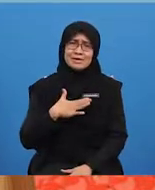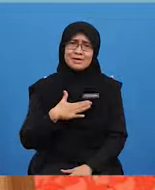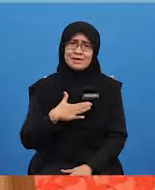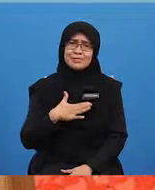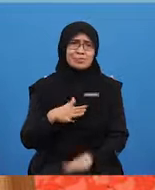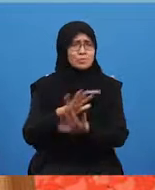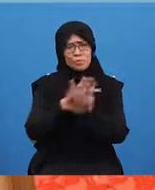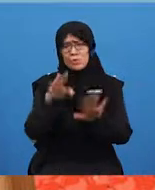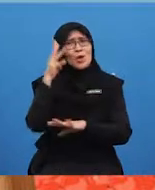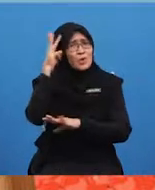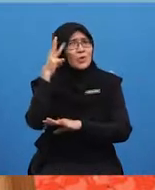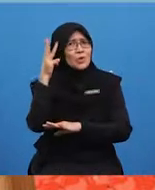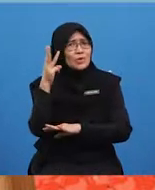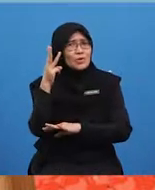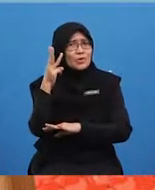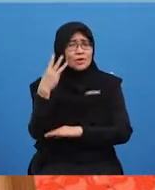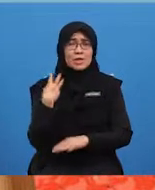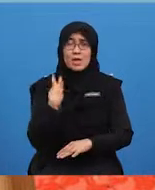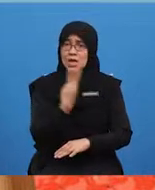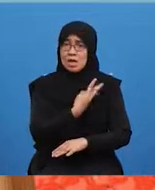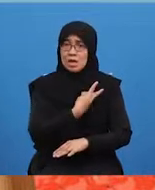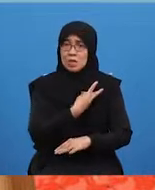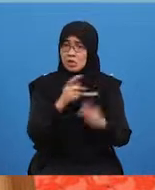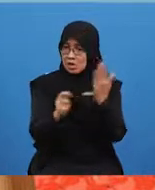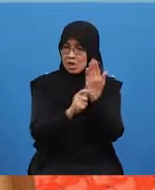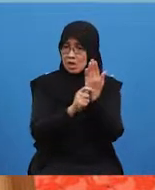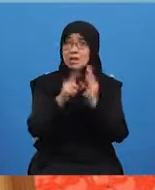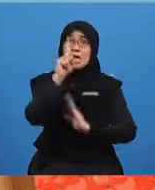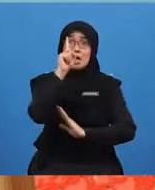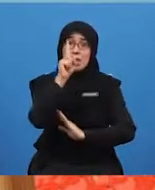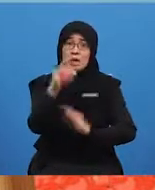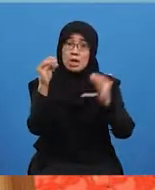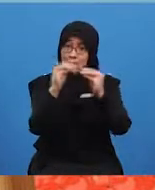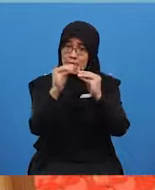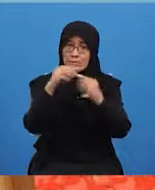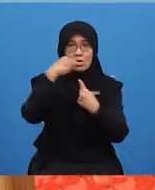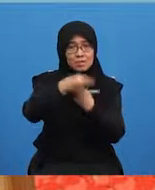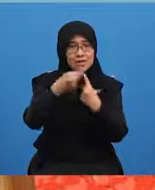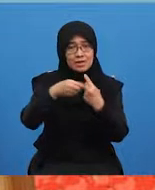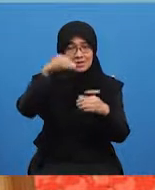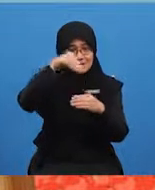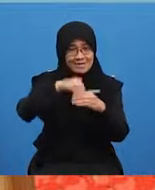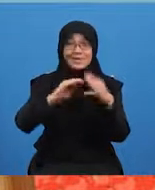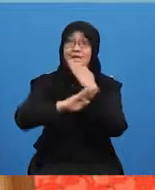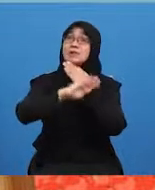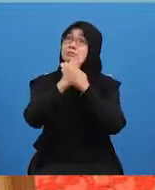too much about it. We just have to add one more banana in this basket.